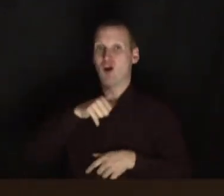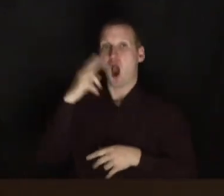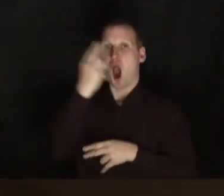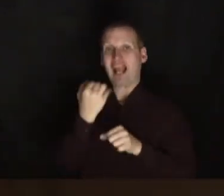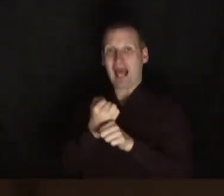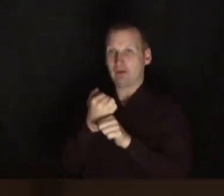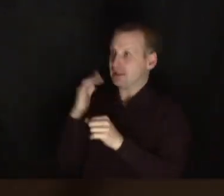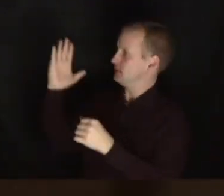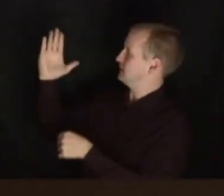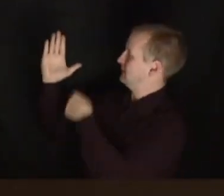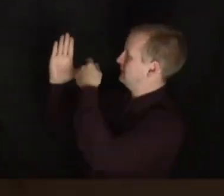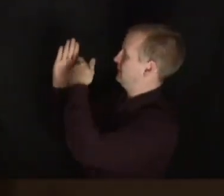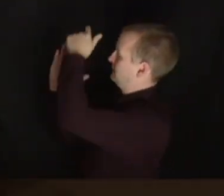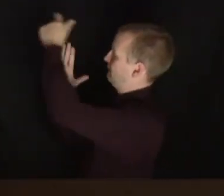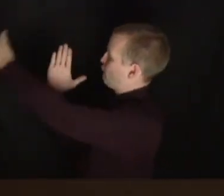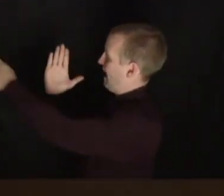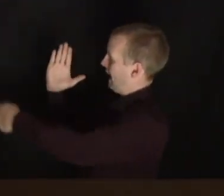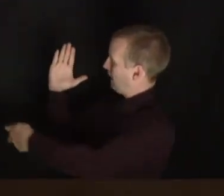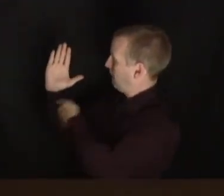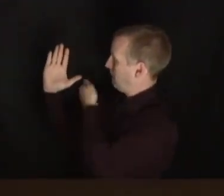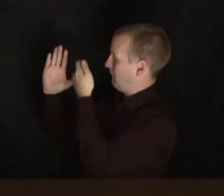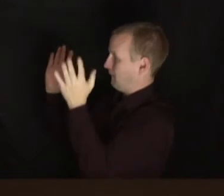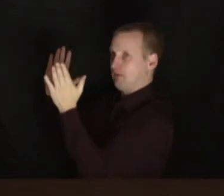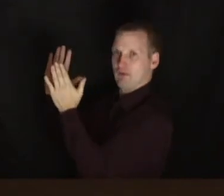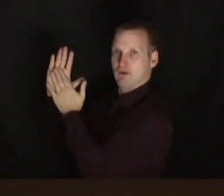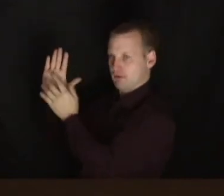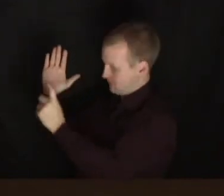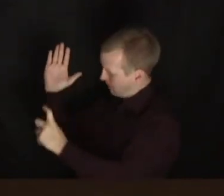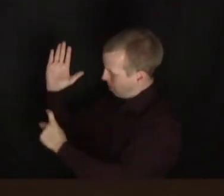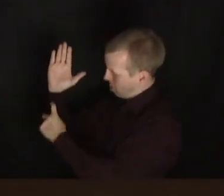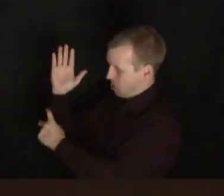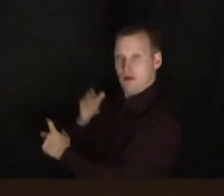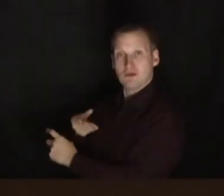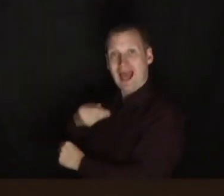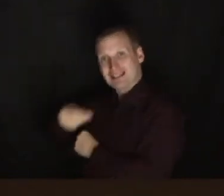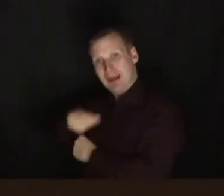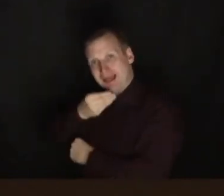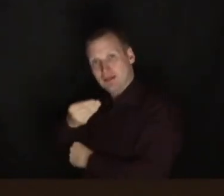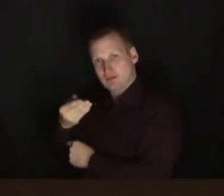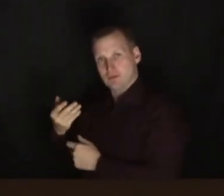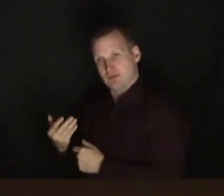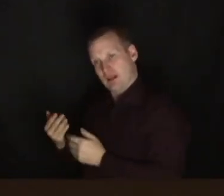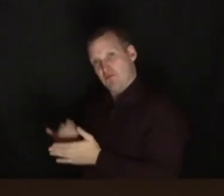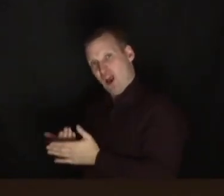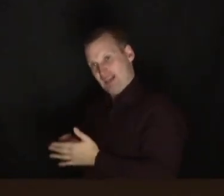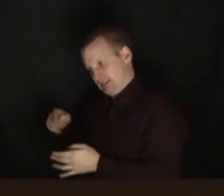that has pictures with frames with an explanation about what the picture is and how expensive it is. Because then you